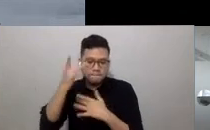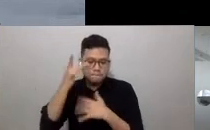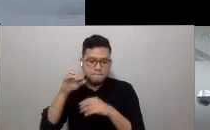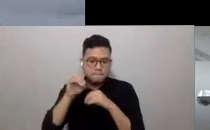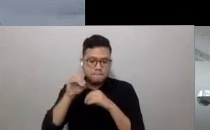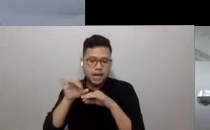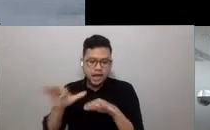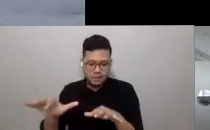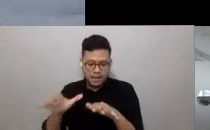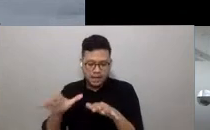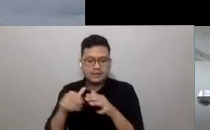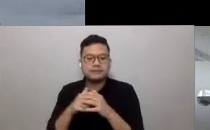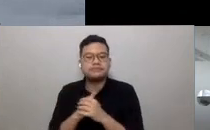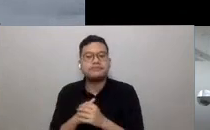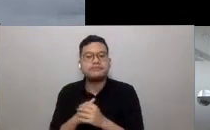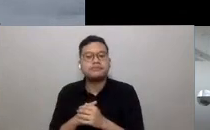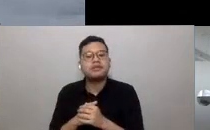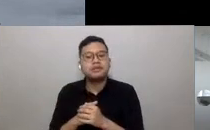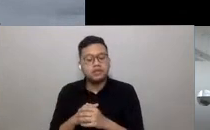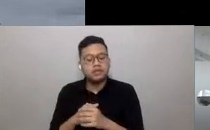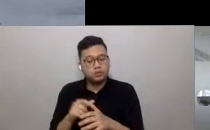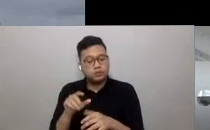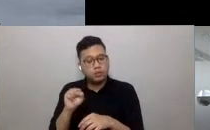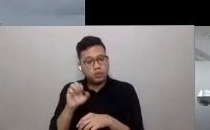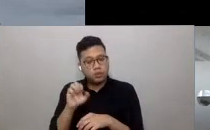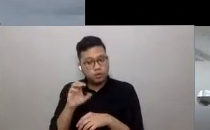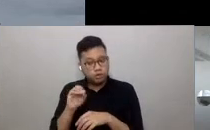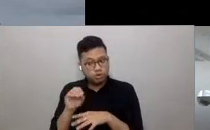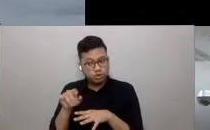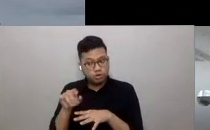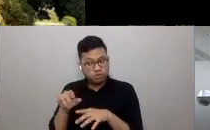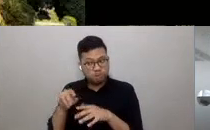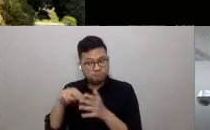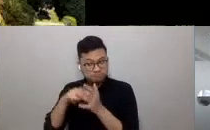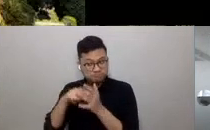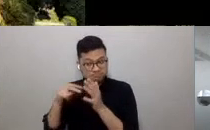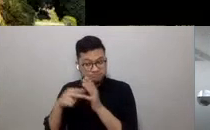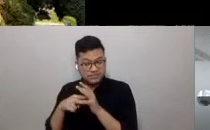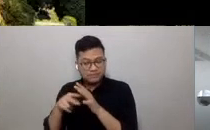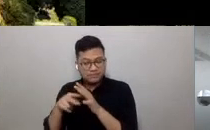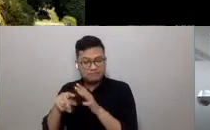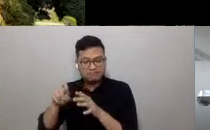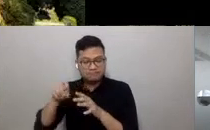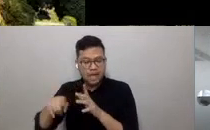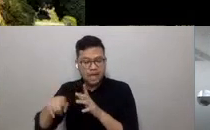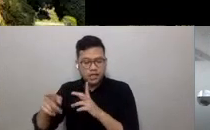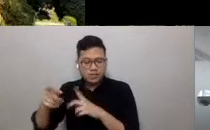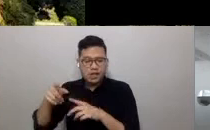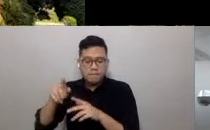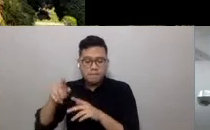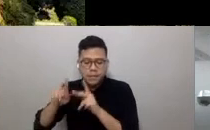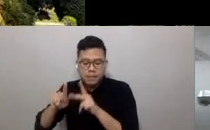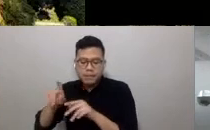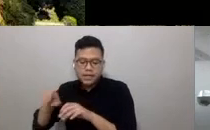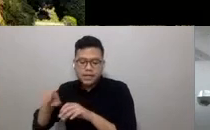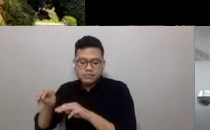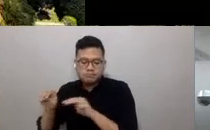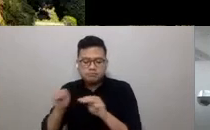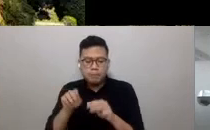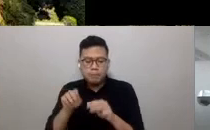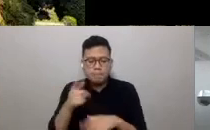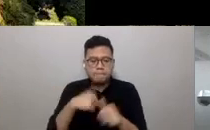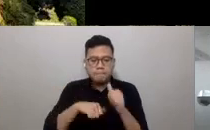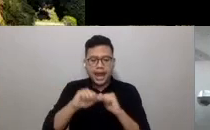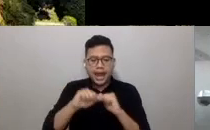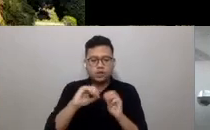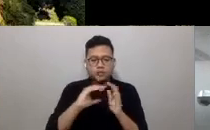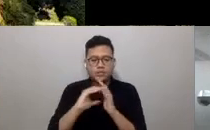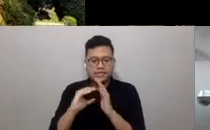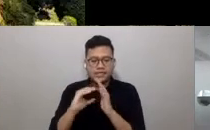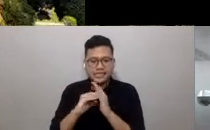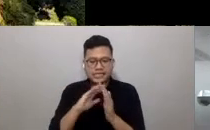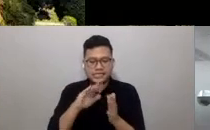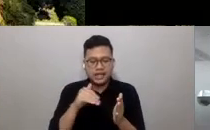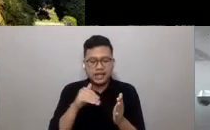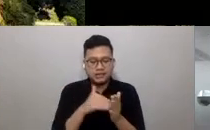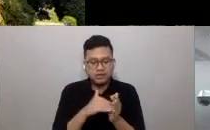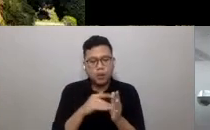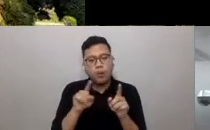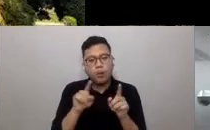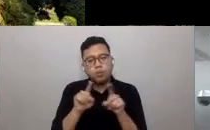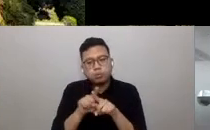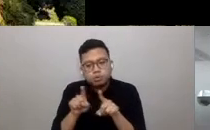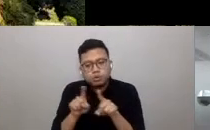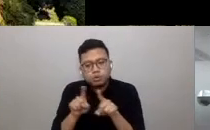return of people to city centres over time. We will need to recalibrate the street and give